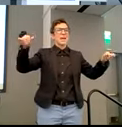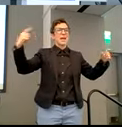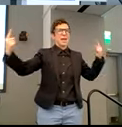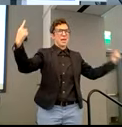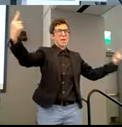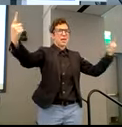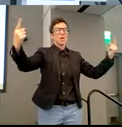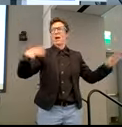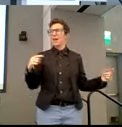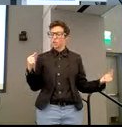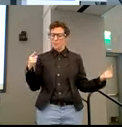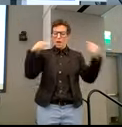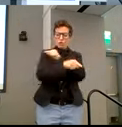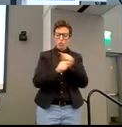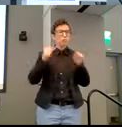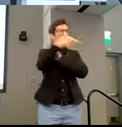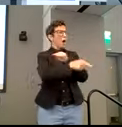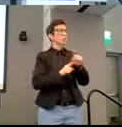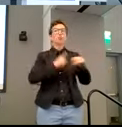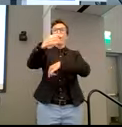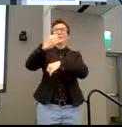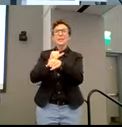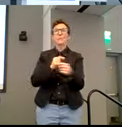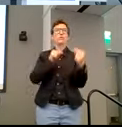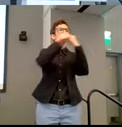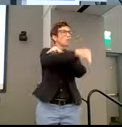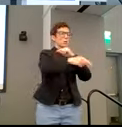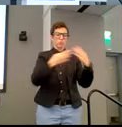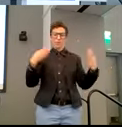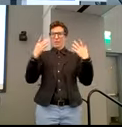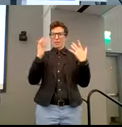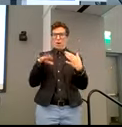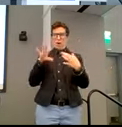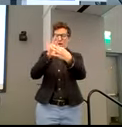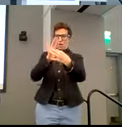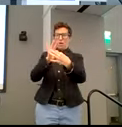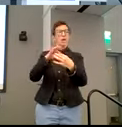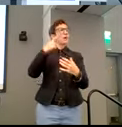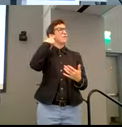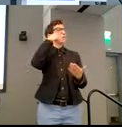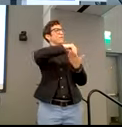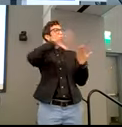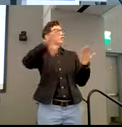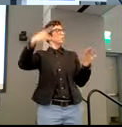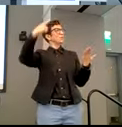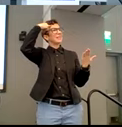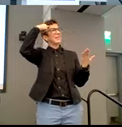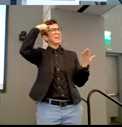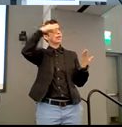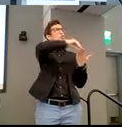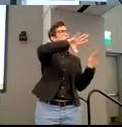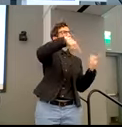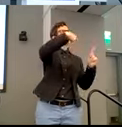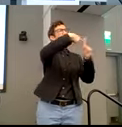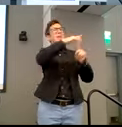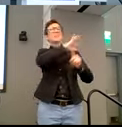cross agency, you know, cross campus. If you're doing something for students, think about employees, you know, think